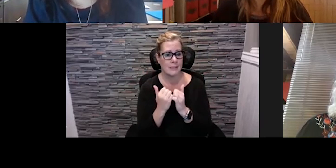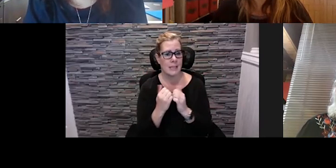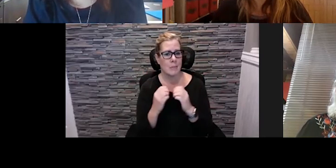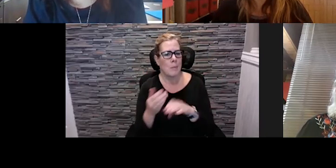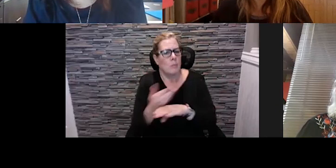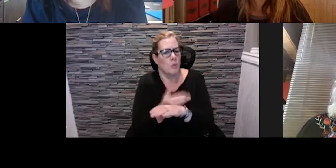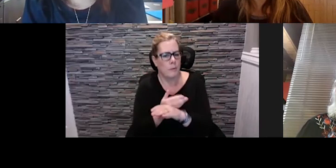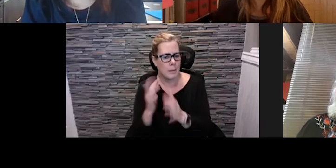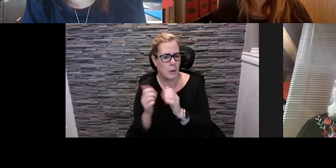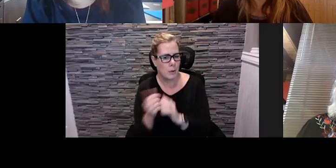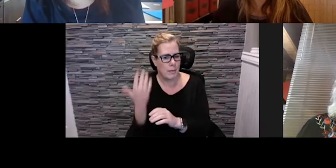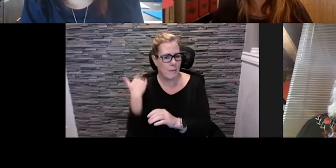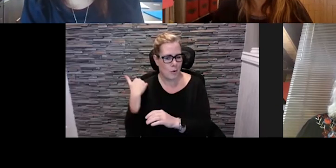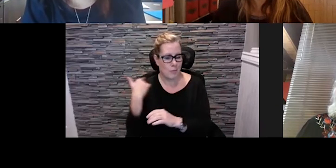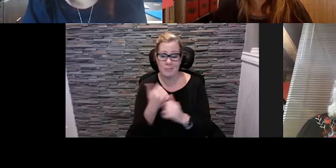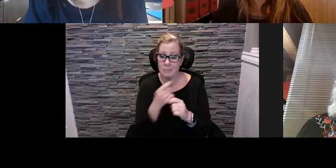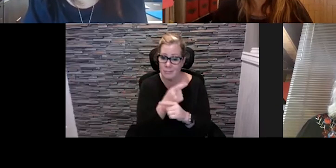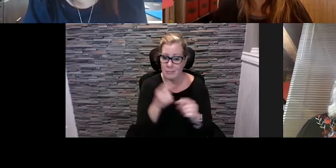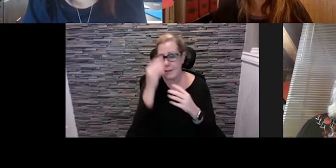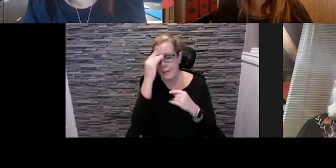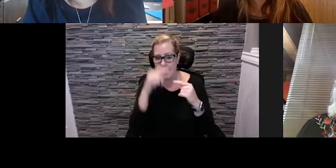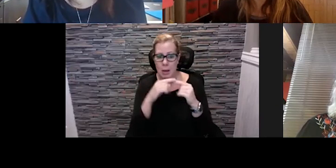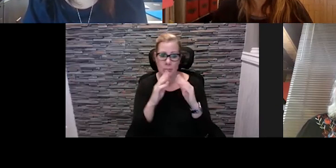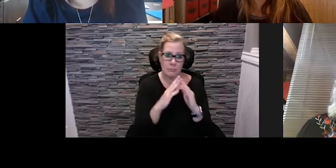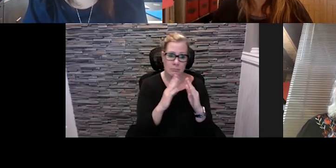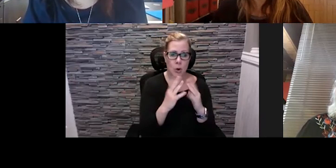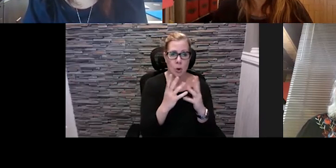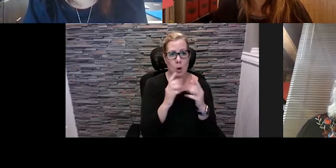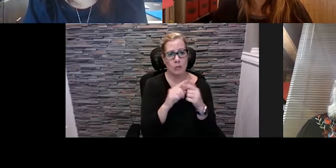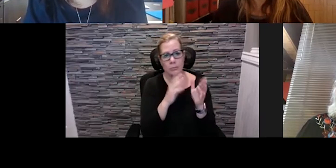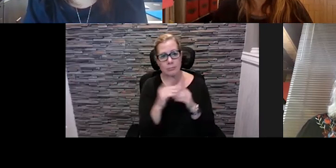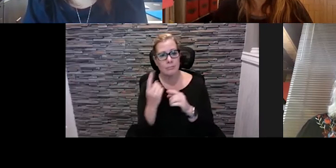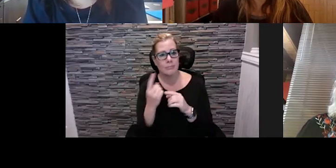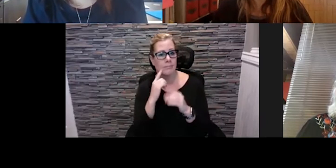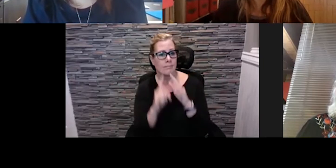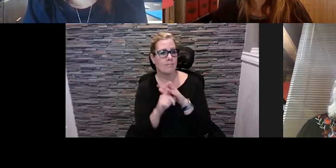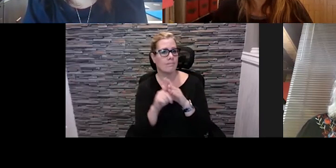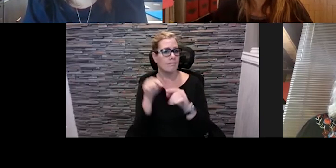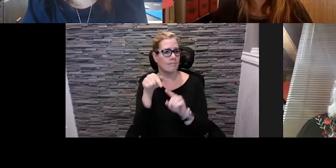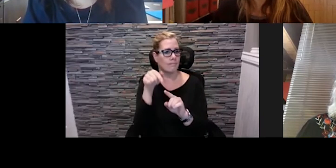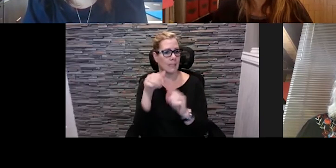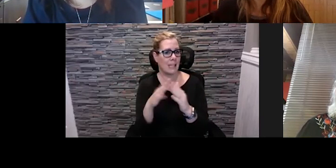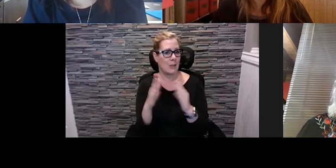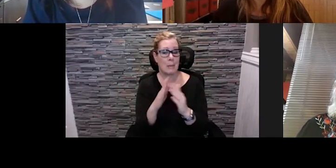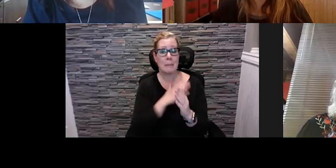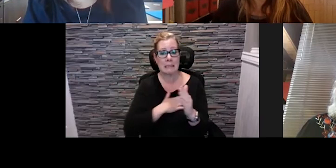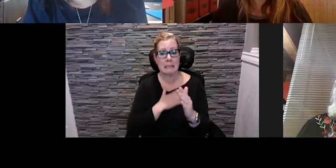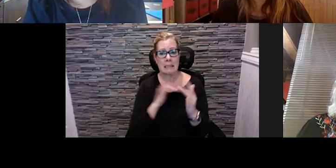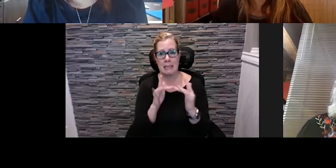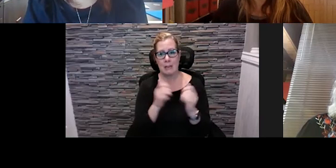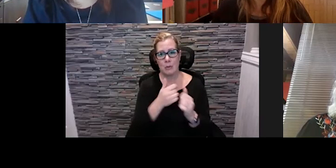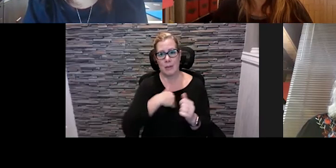anyone who's doing anything downtown or thinking about downtown please feel free to reach out to us as well we have a brand new uh